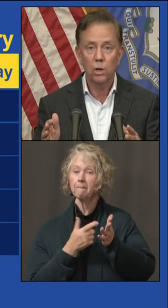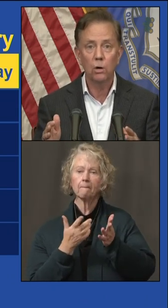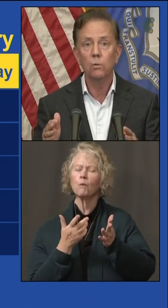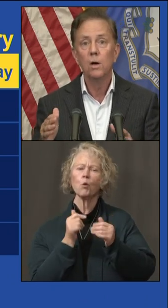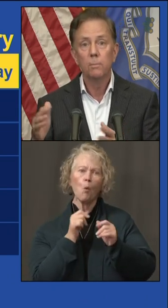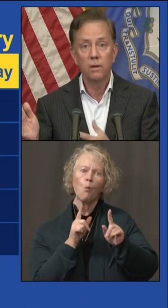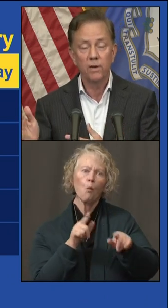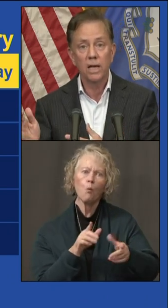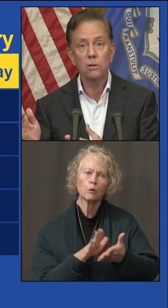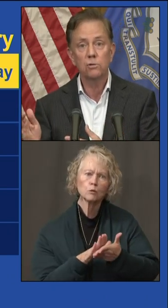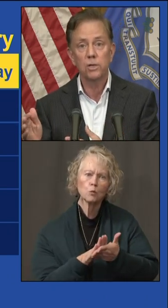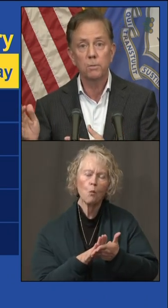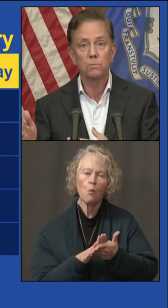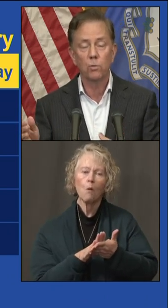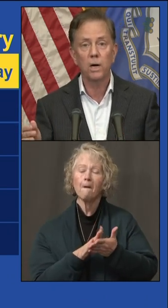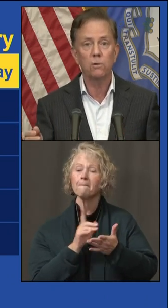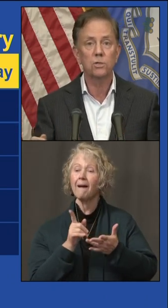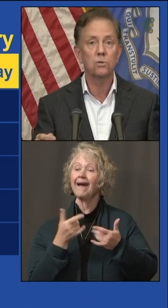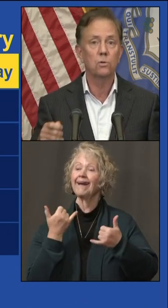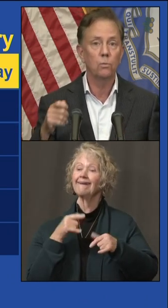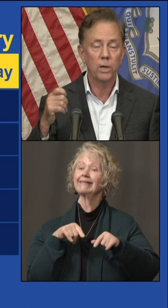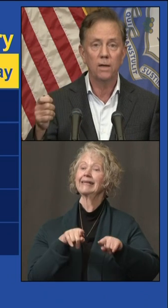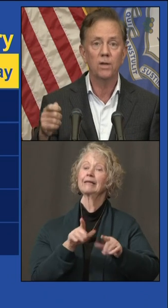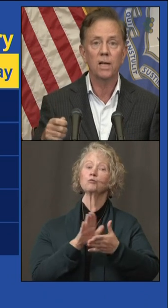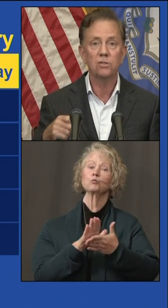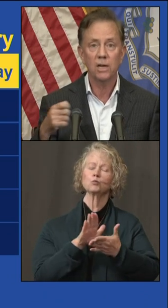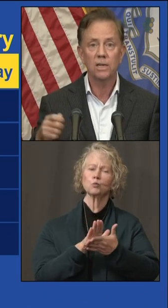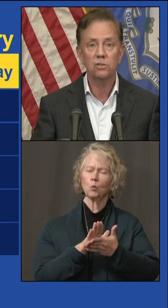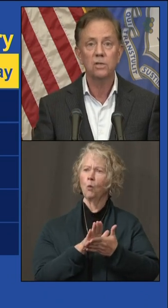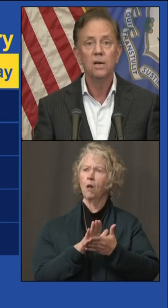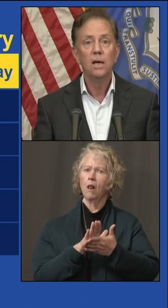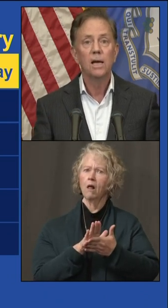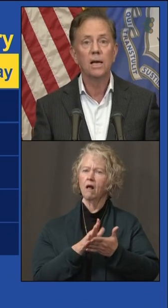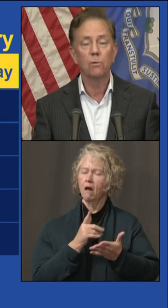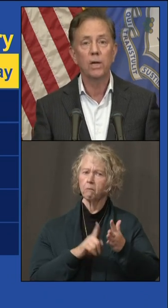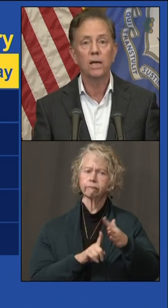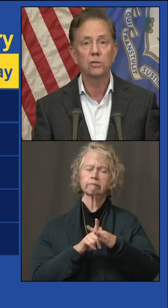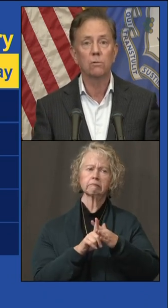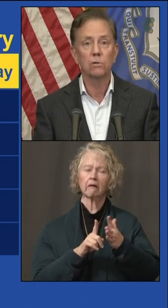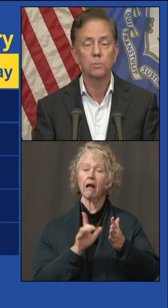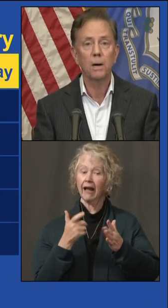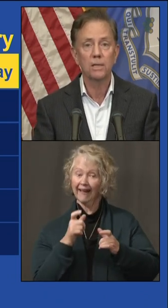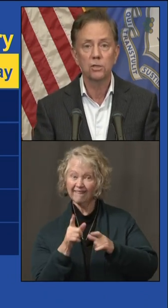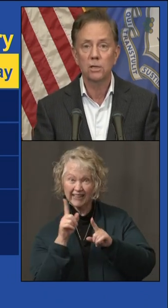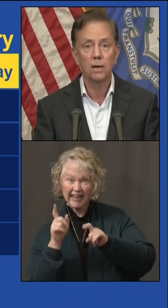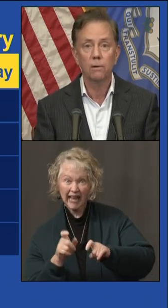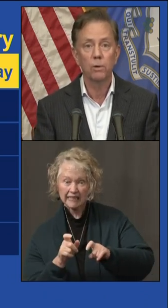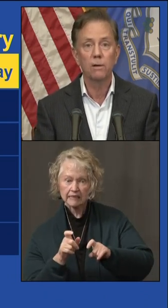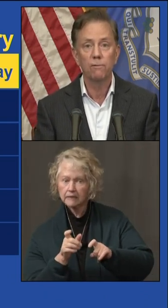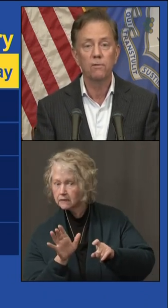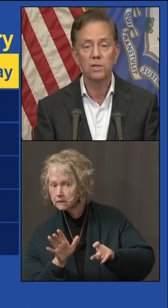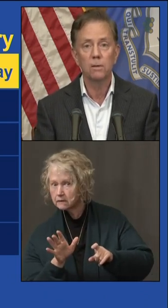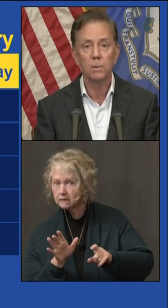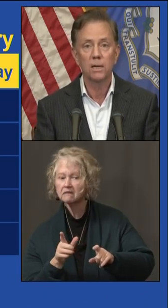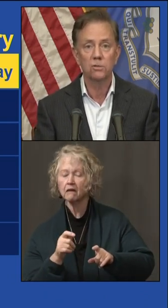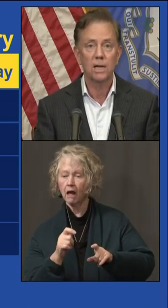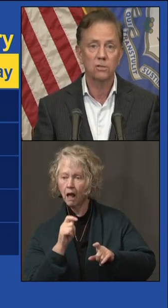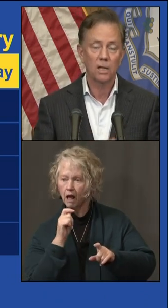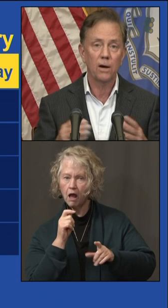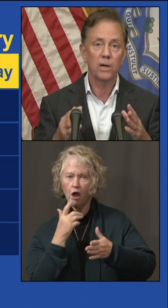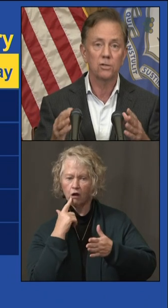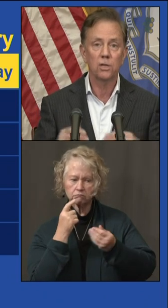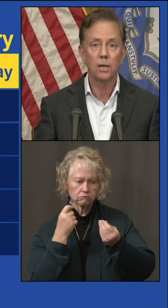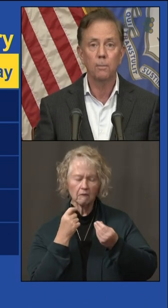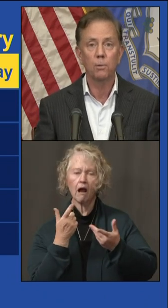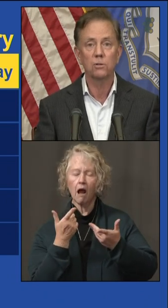school, don't go. But if you get those symptoms while you're at school, we give you that test and we can get you a response within 15 minutes.